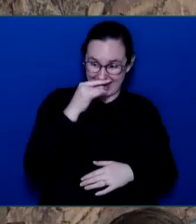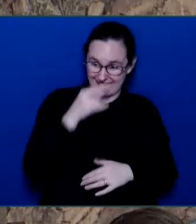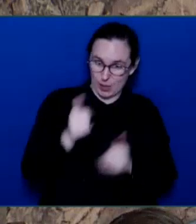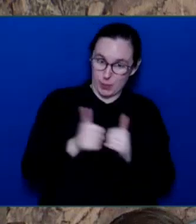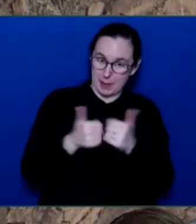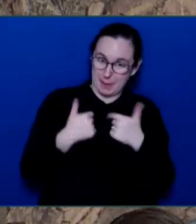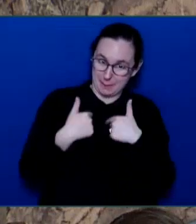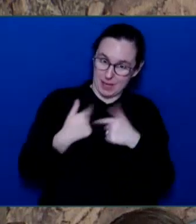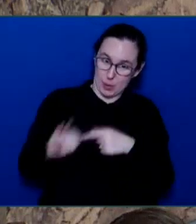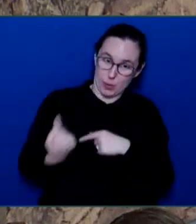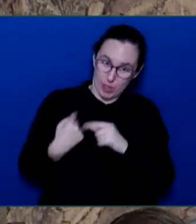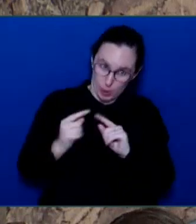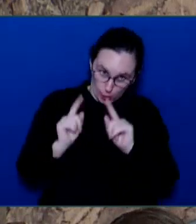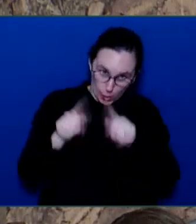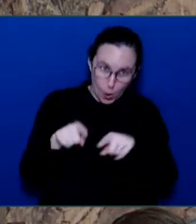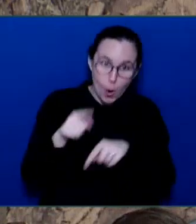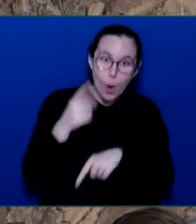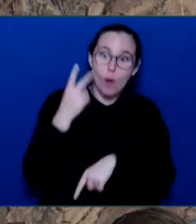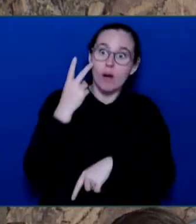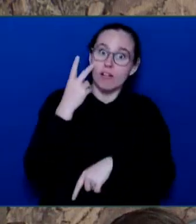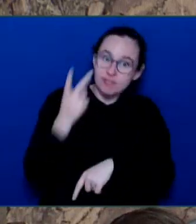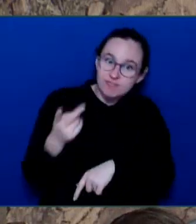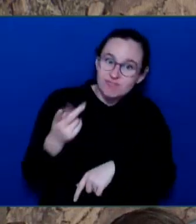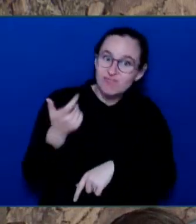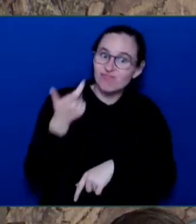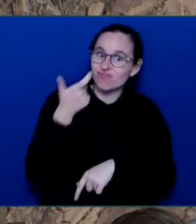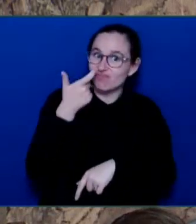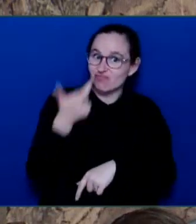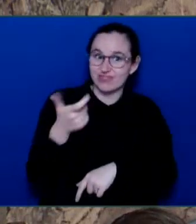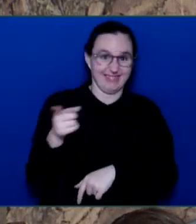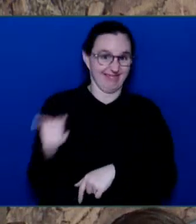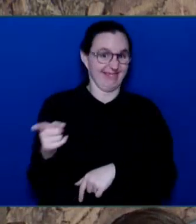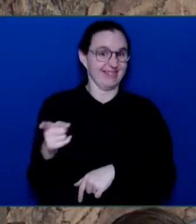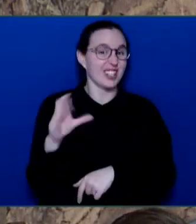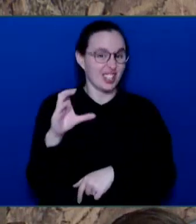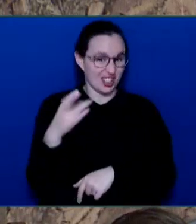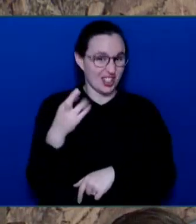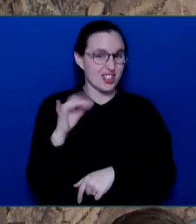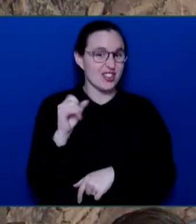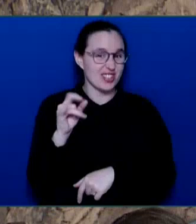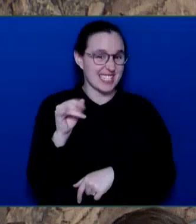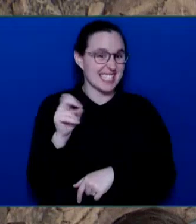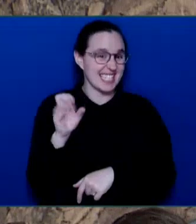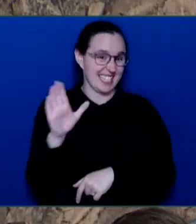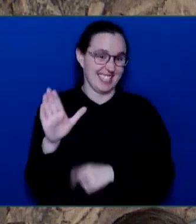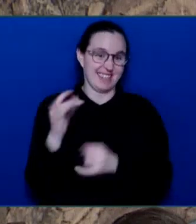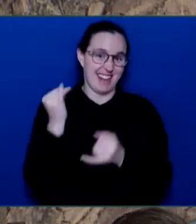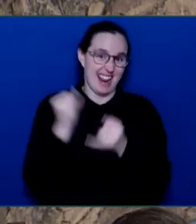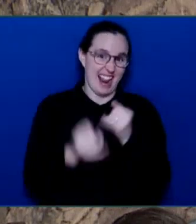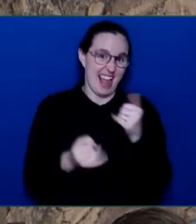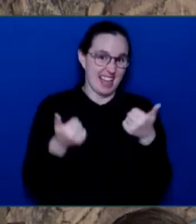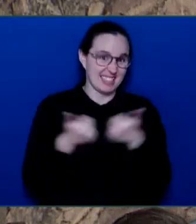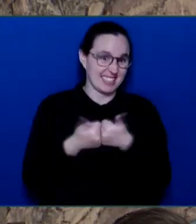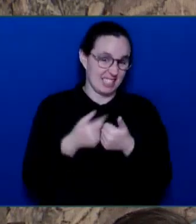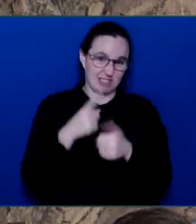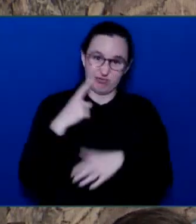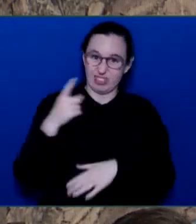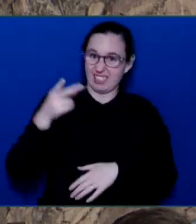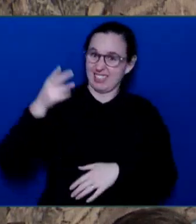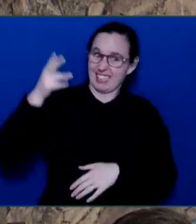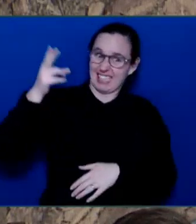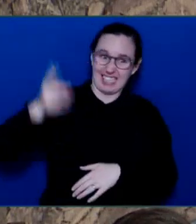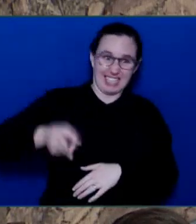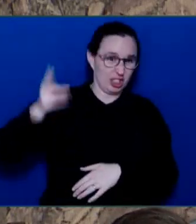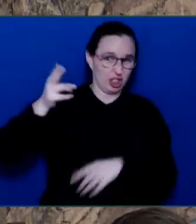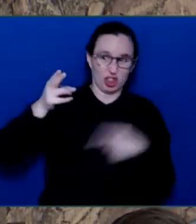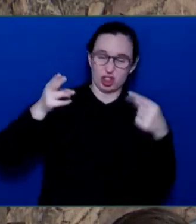final chapter in one of our most storied careers of women's soccer. Christine Sinclair's trailblazing journey from the fields